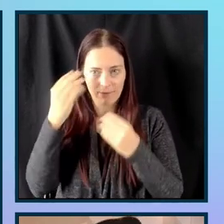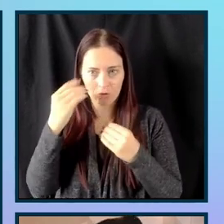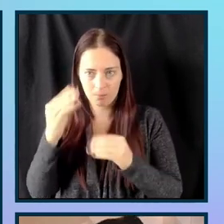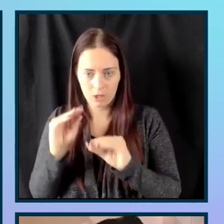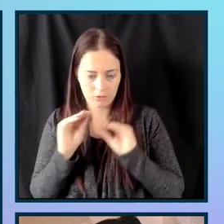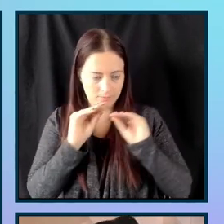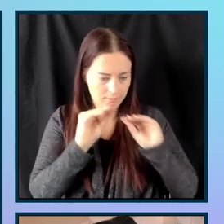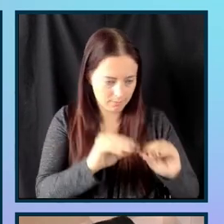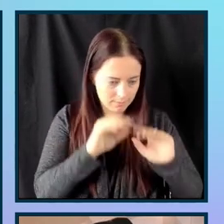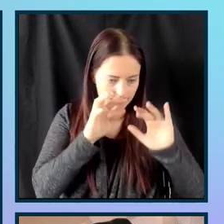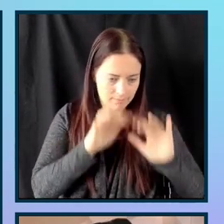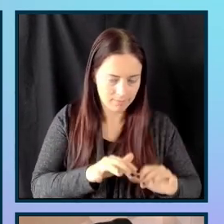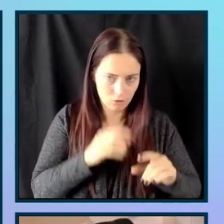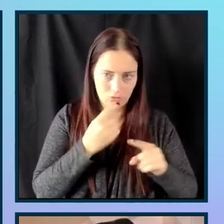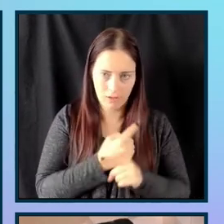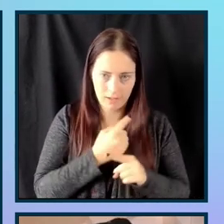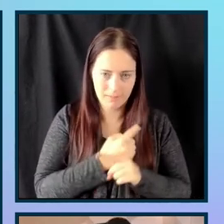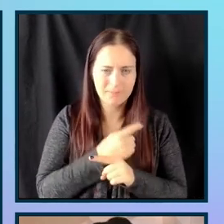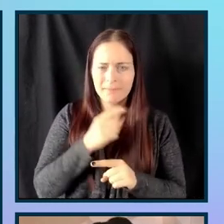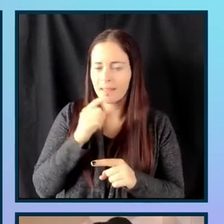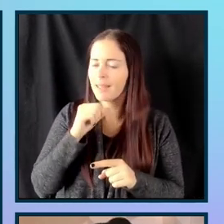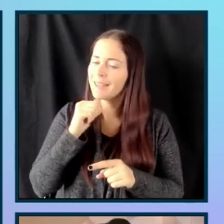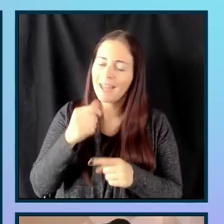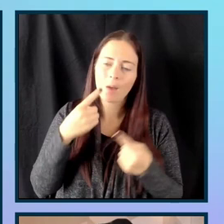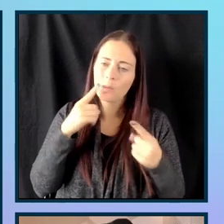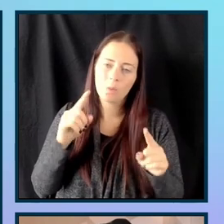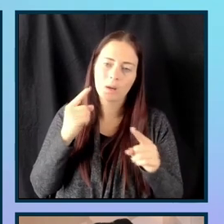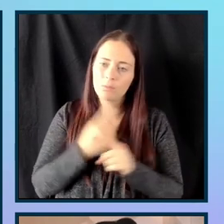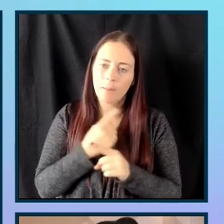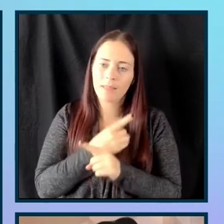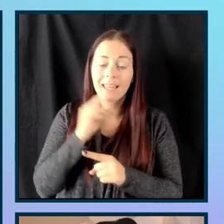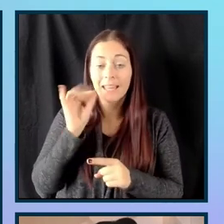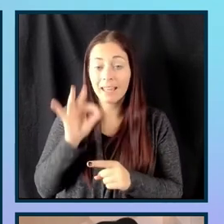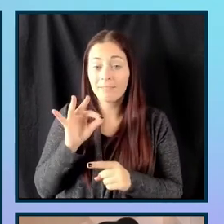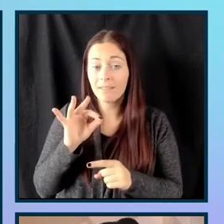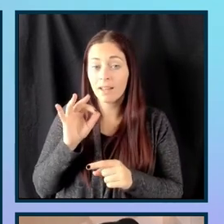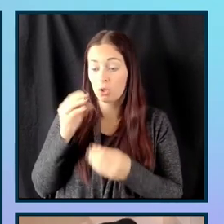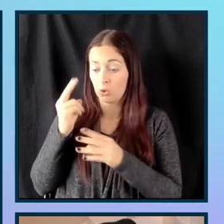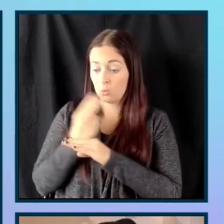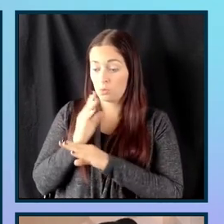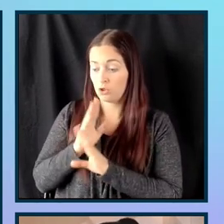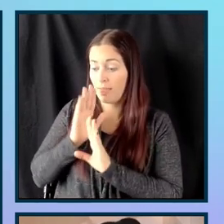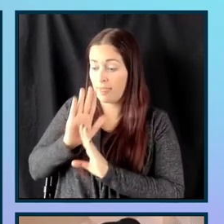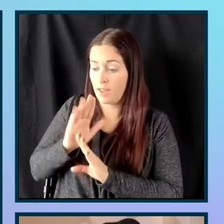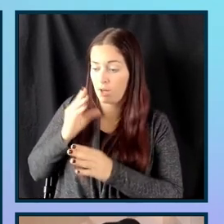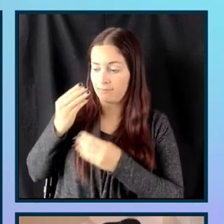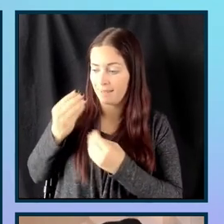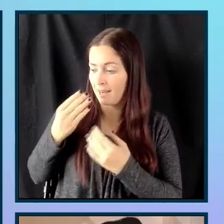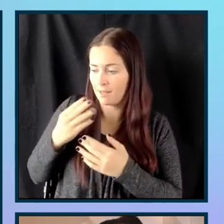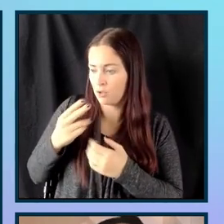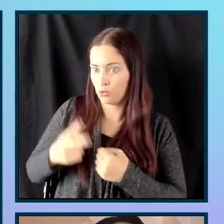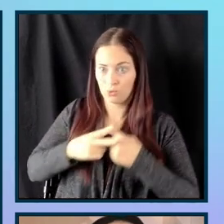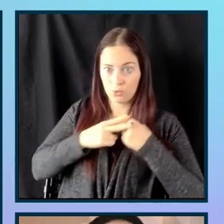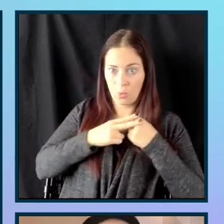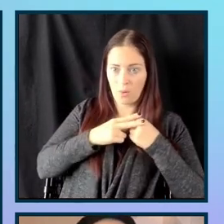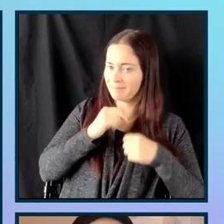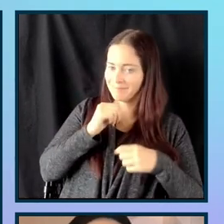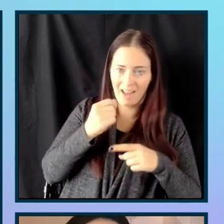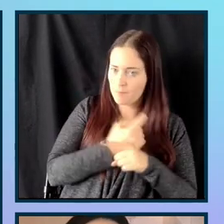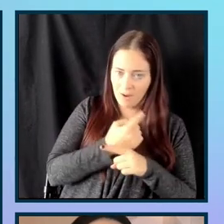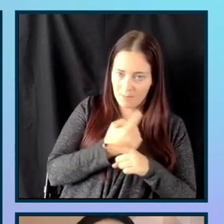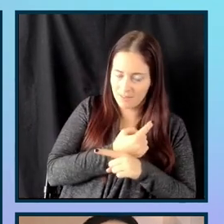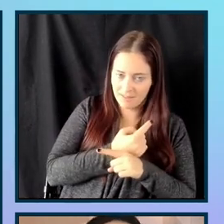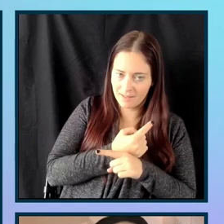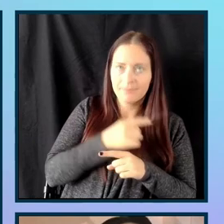it won't work properly if our users' data is stored in the incorrect format, and we might have data